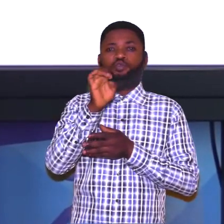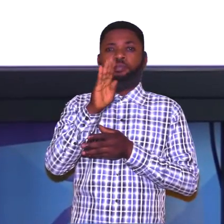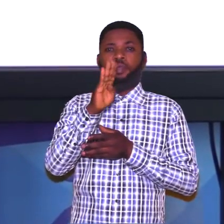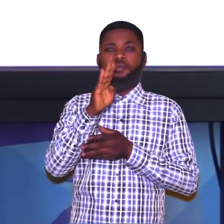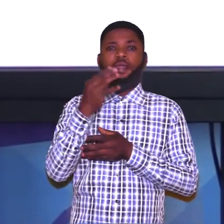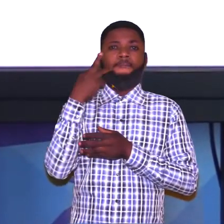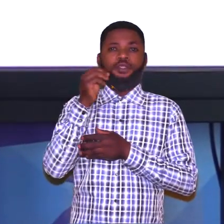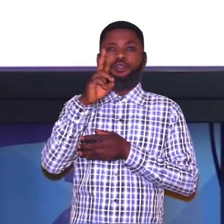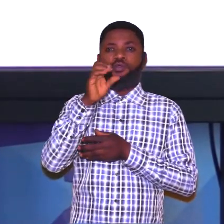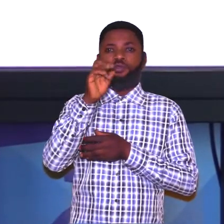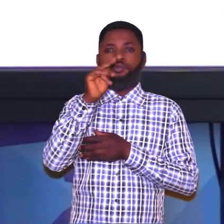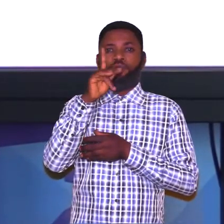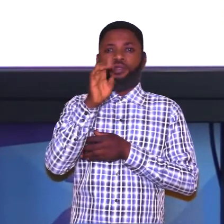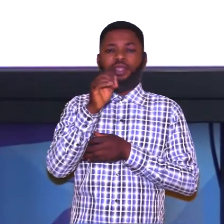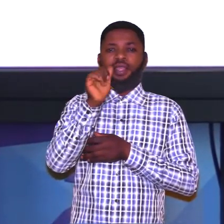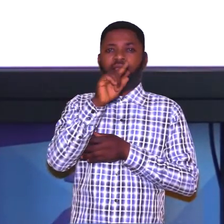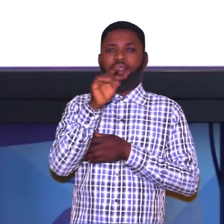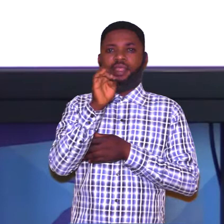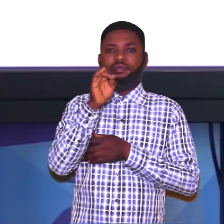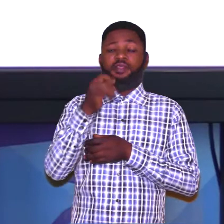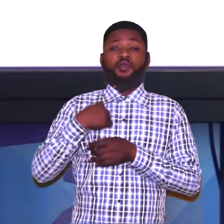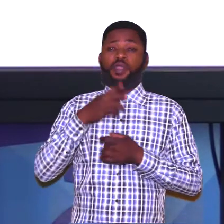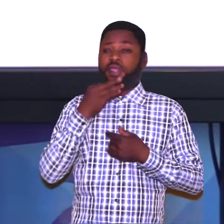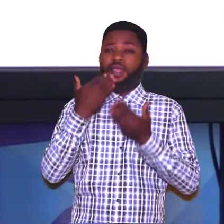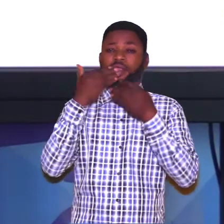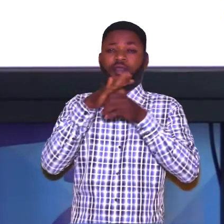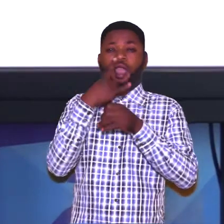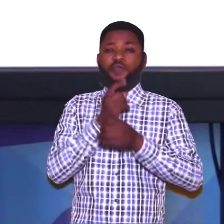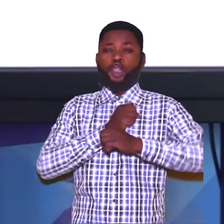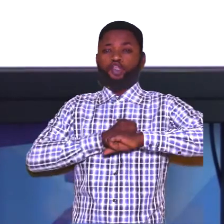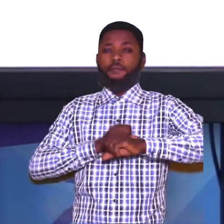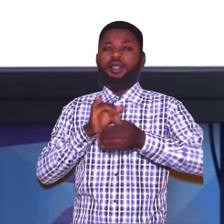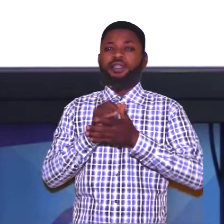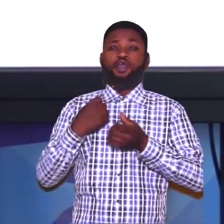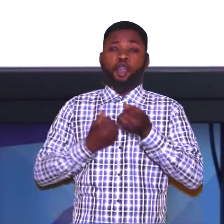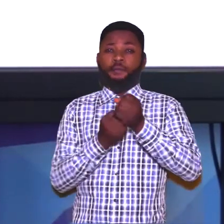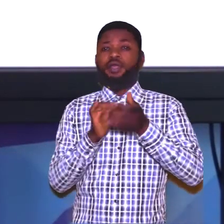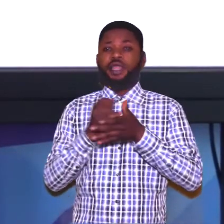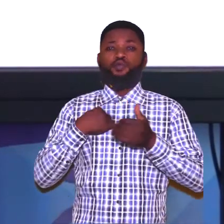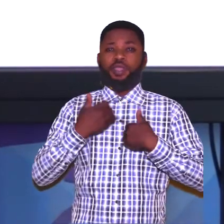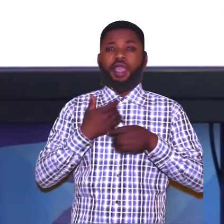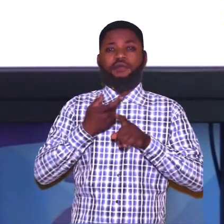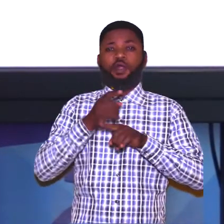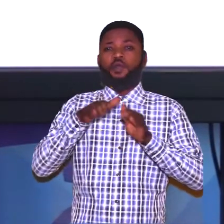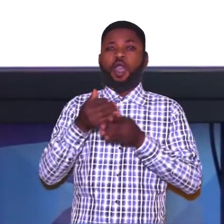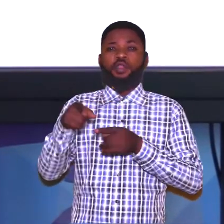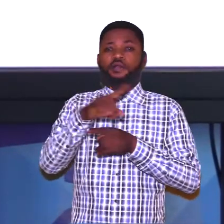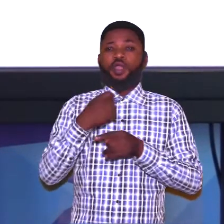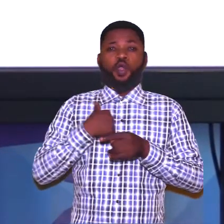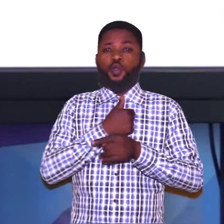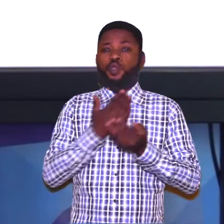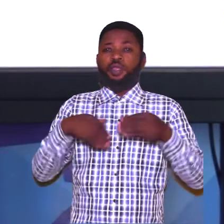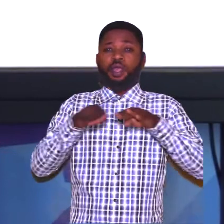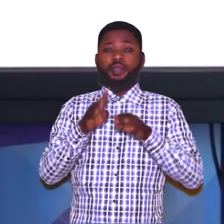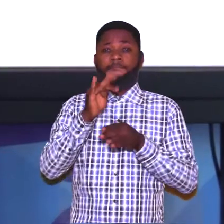miss ronke aziz we're grateful for the support that we have from all of you and um we will